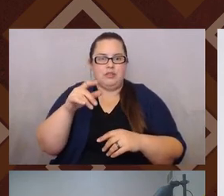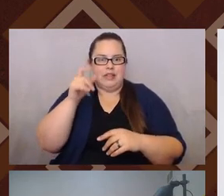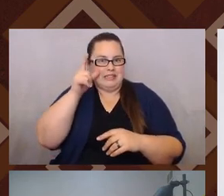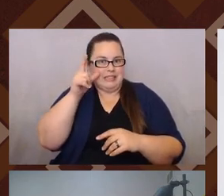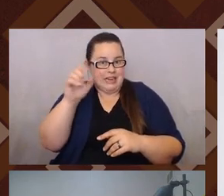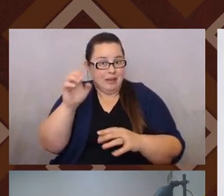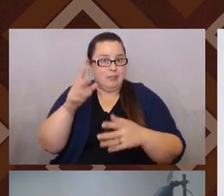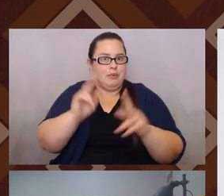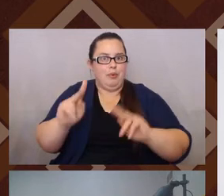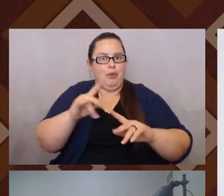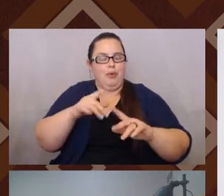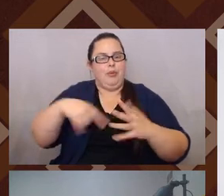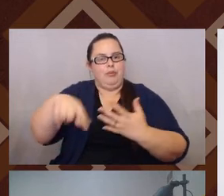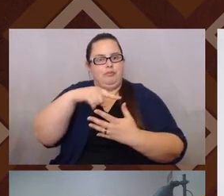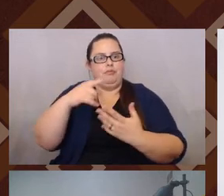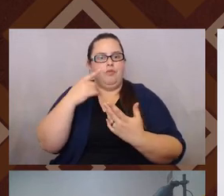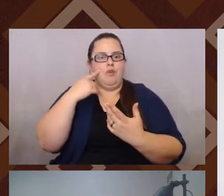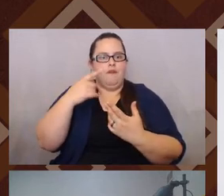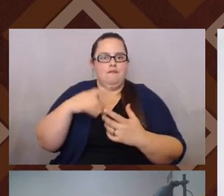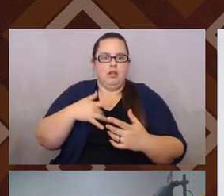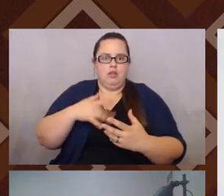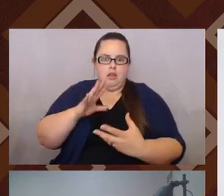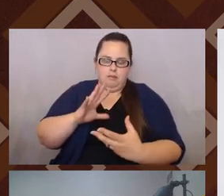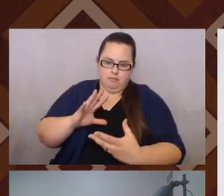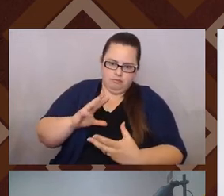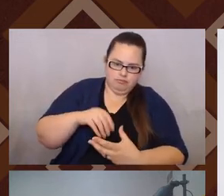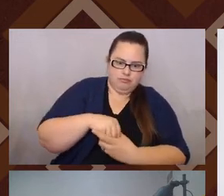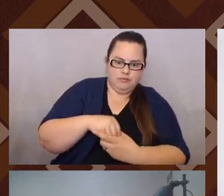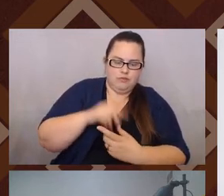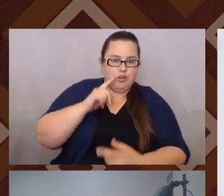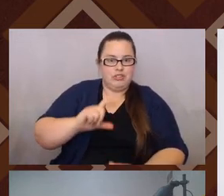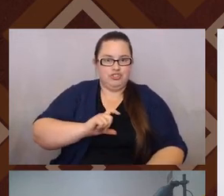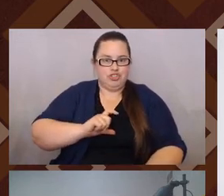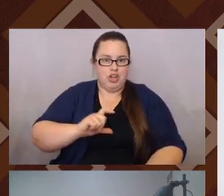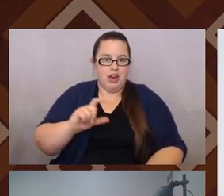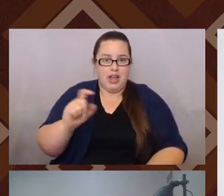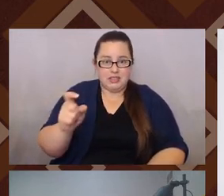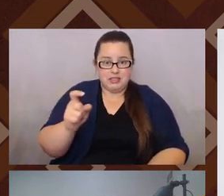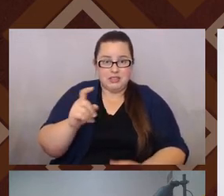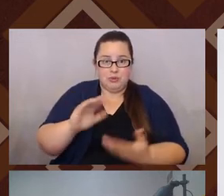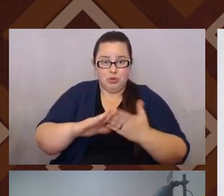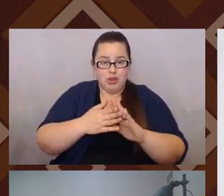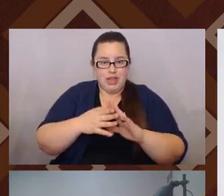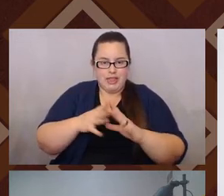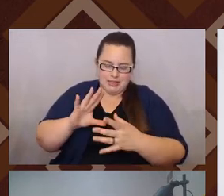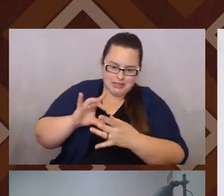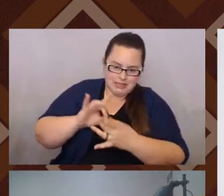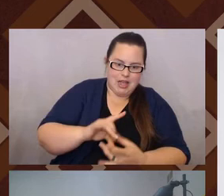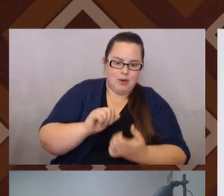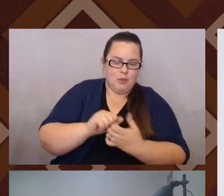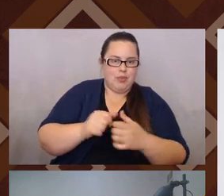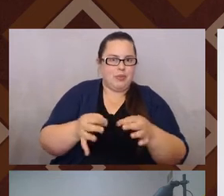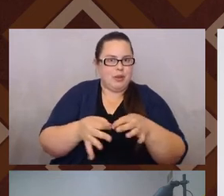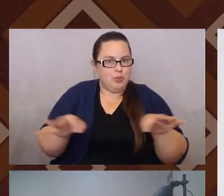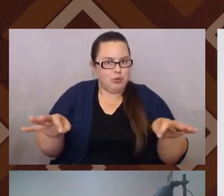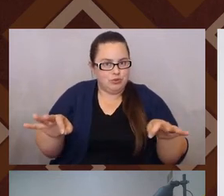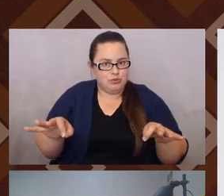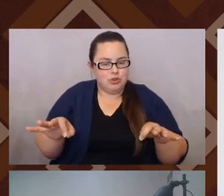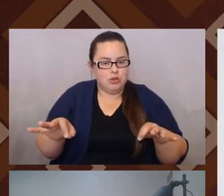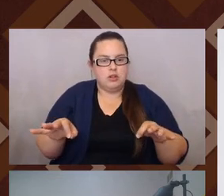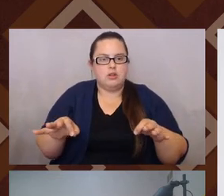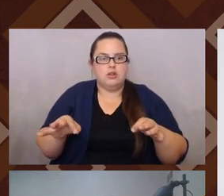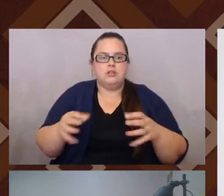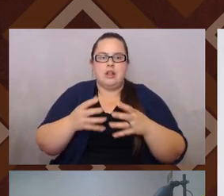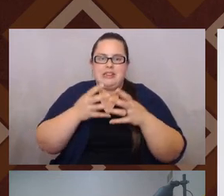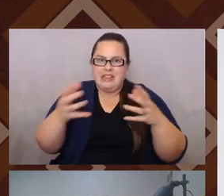like they belong culturally to a Chicanx community that's tied to language. Um, and there's tons of research that